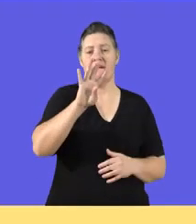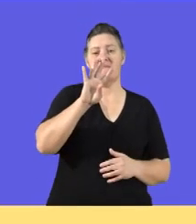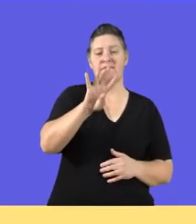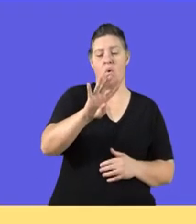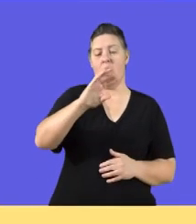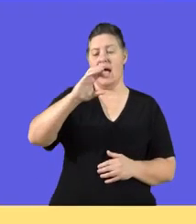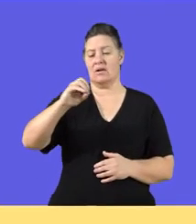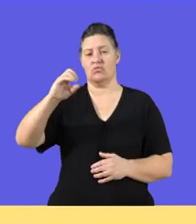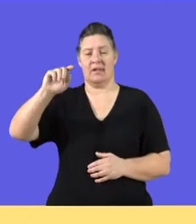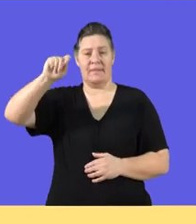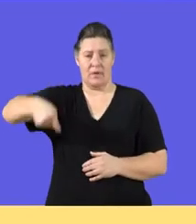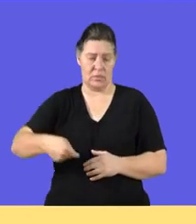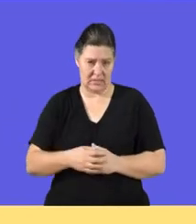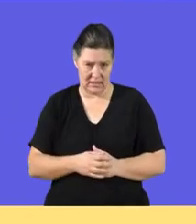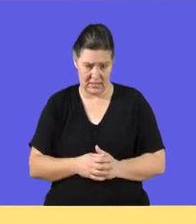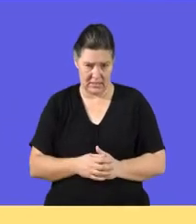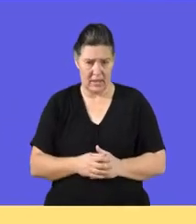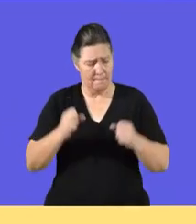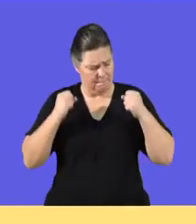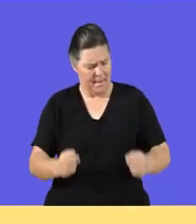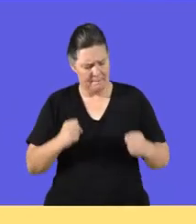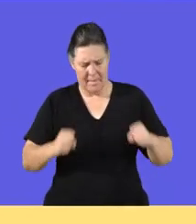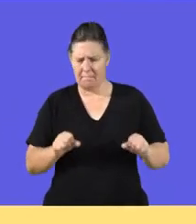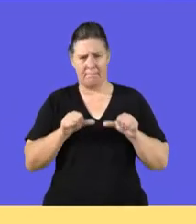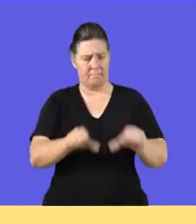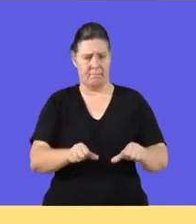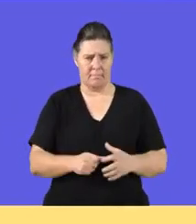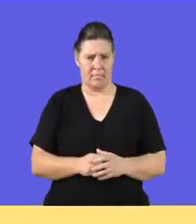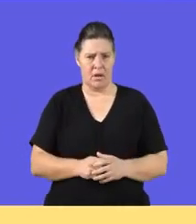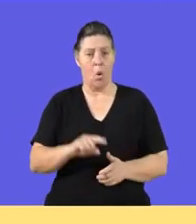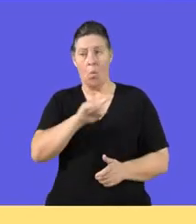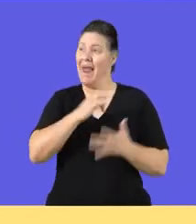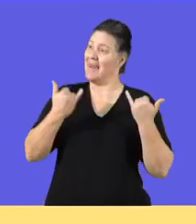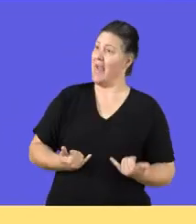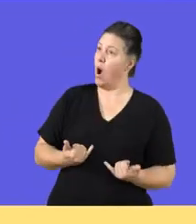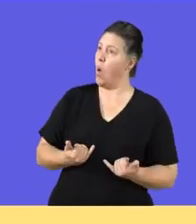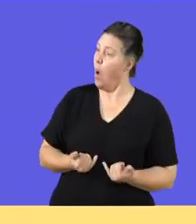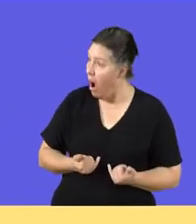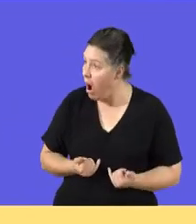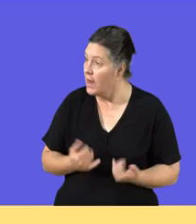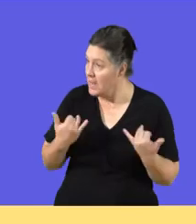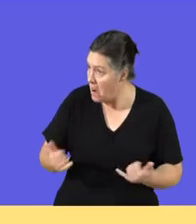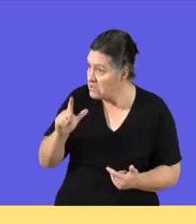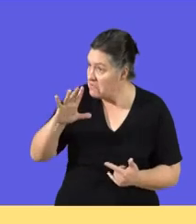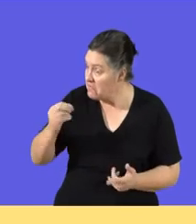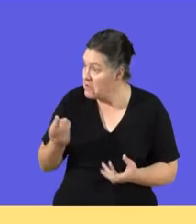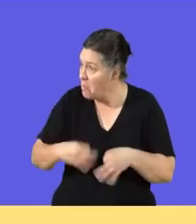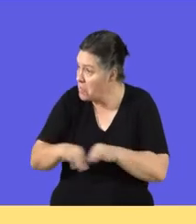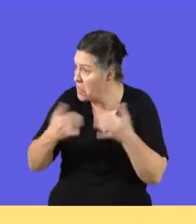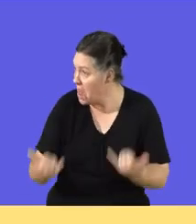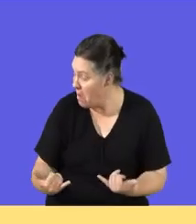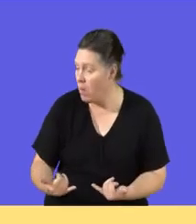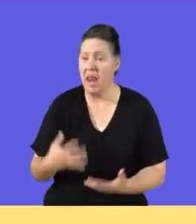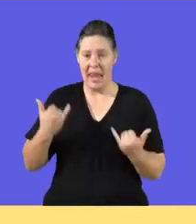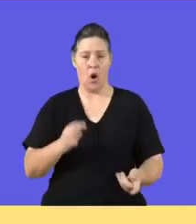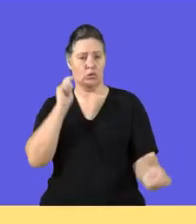400,000. Okay? They must be kept at 400,000 and not be recorded at